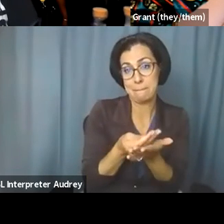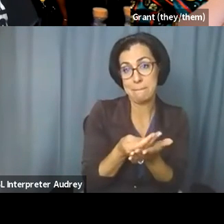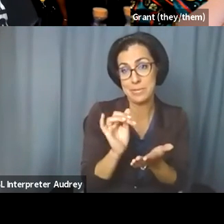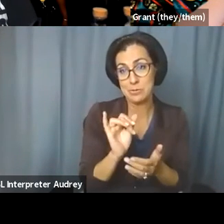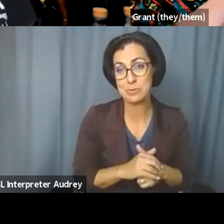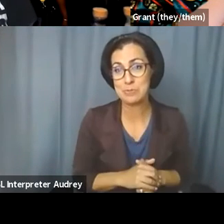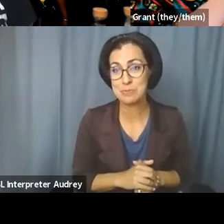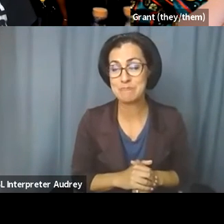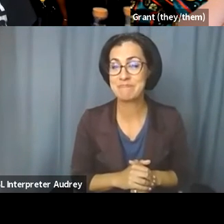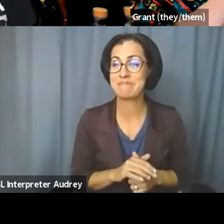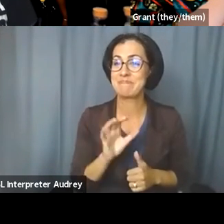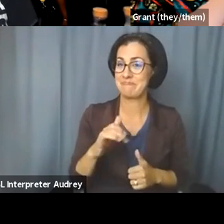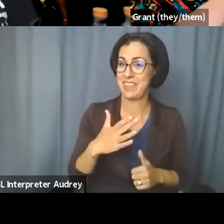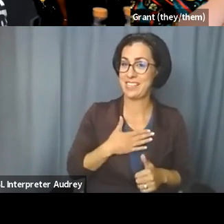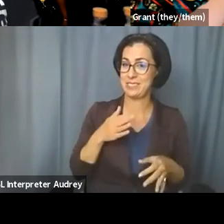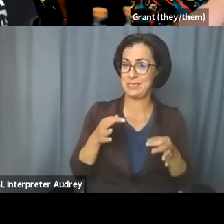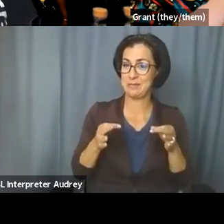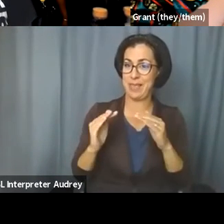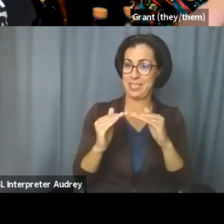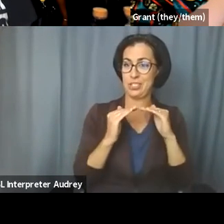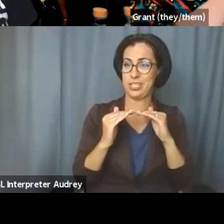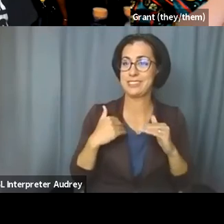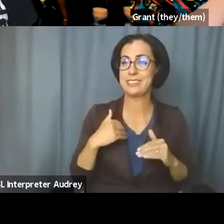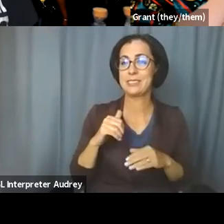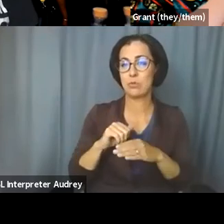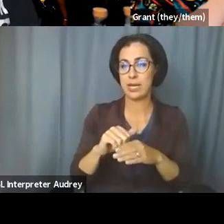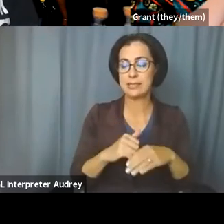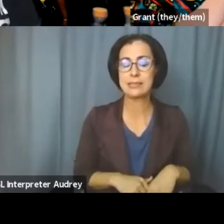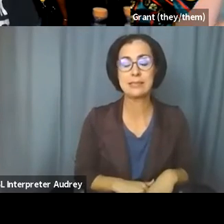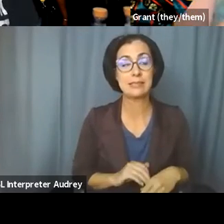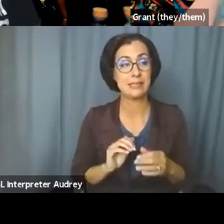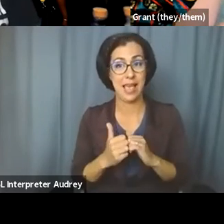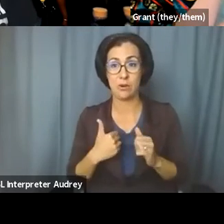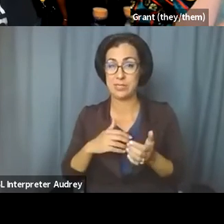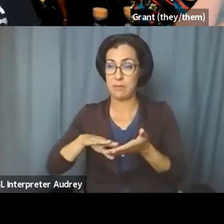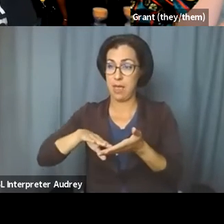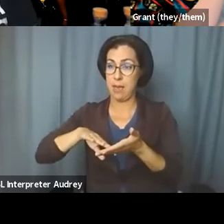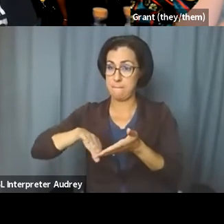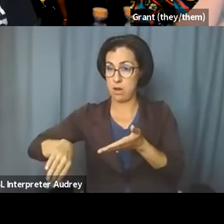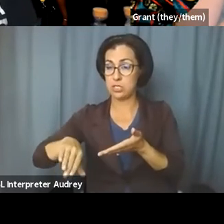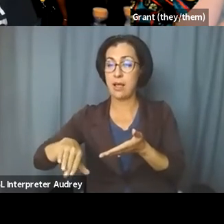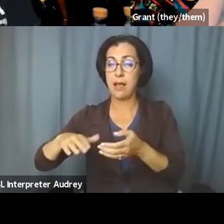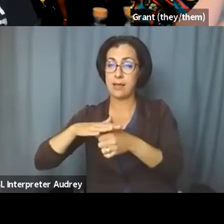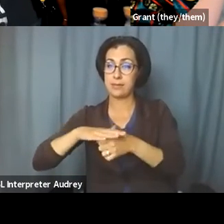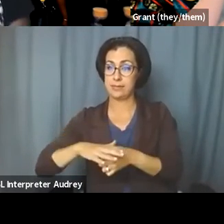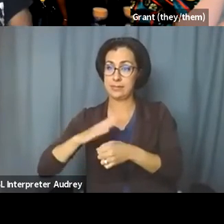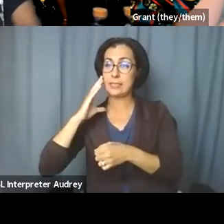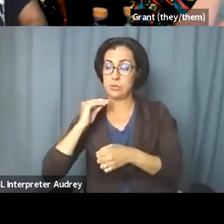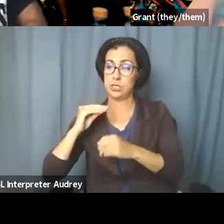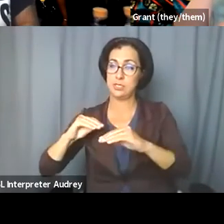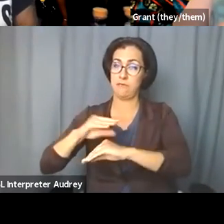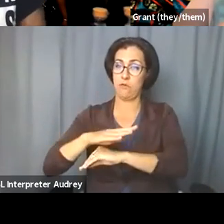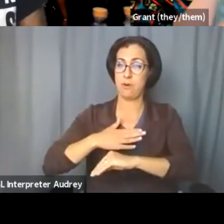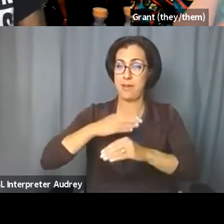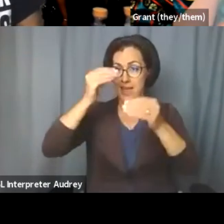And that is my justice practice. Um, and how does my marginalized experience inform my expertise? Well, y